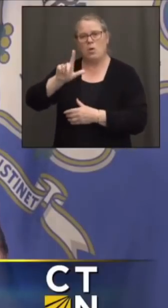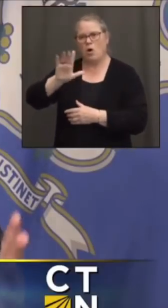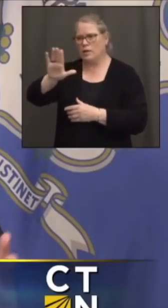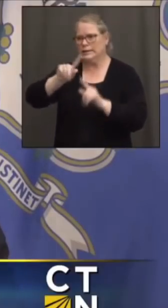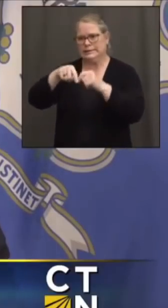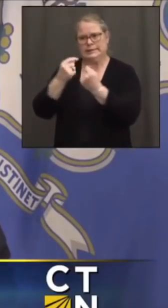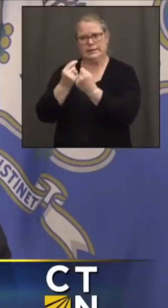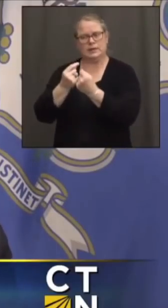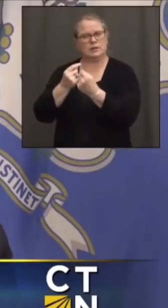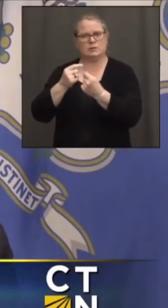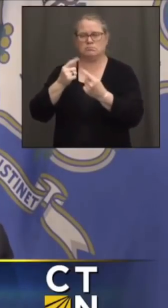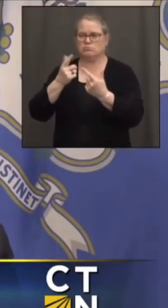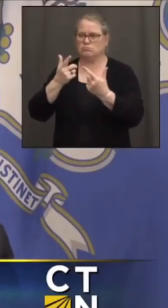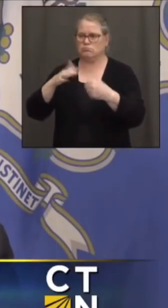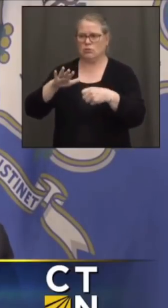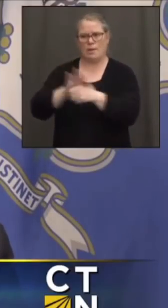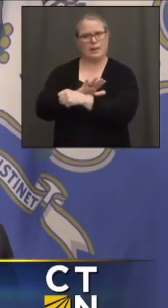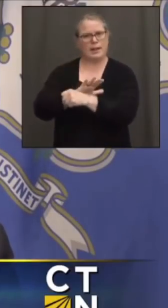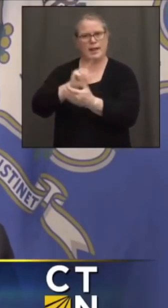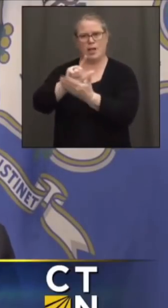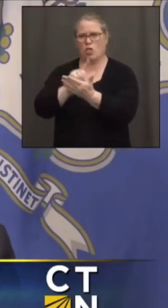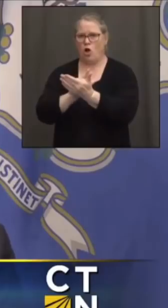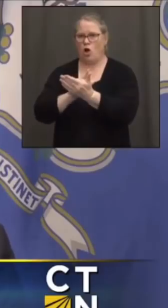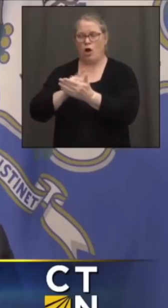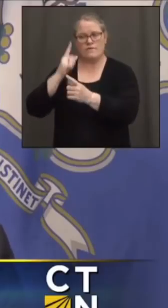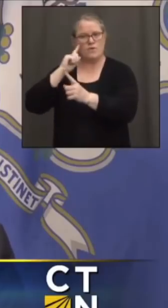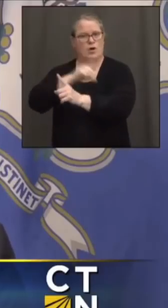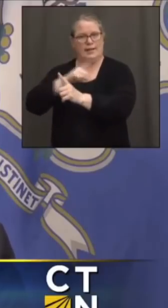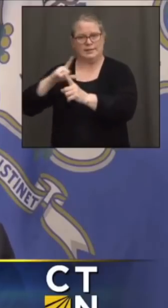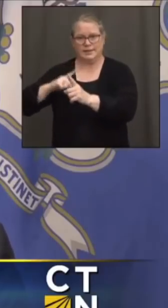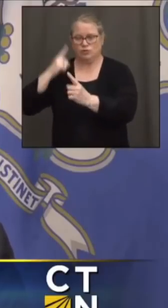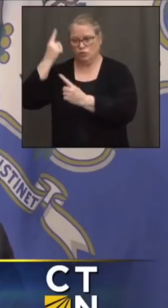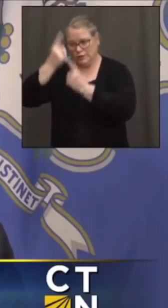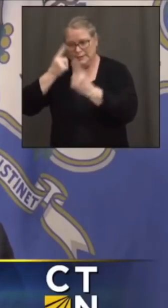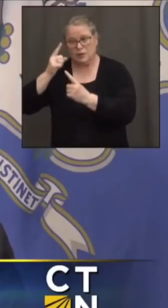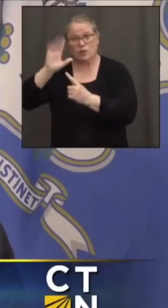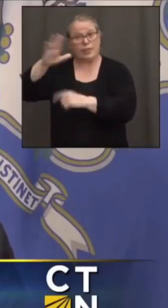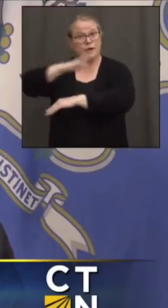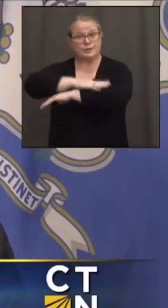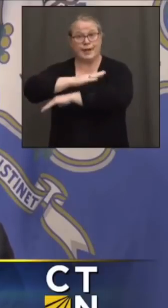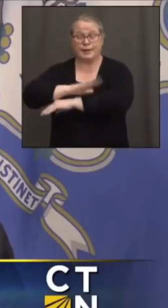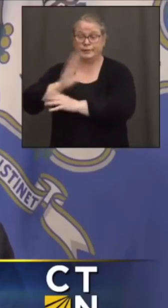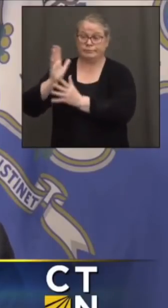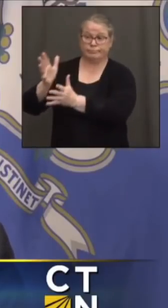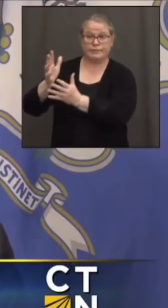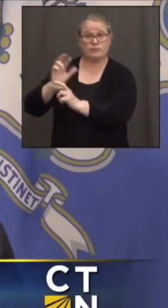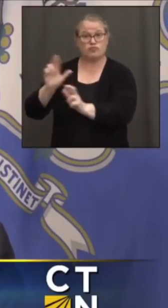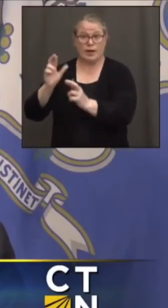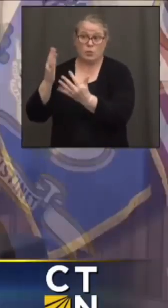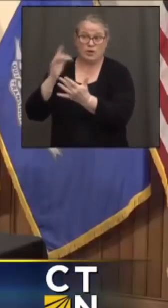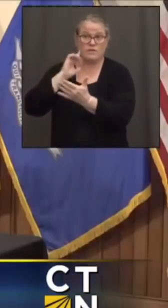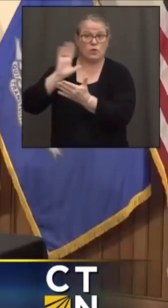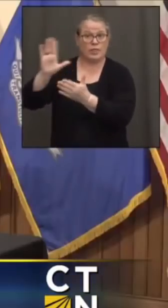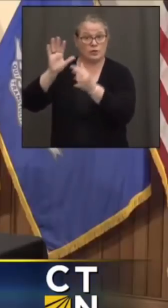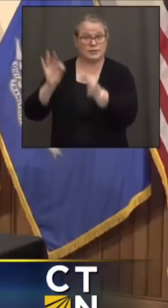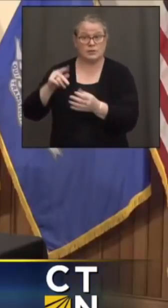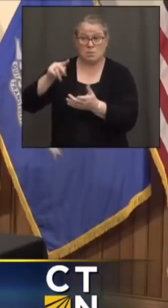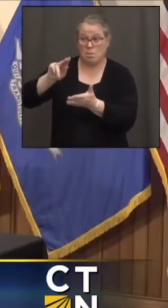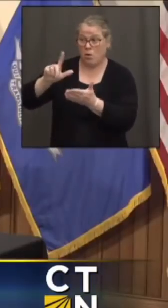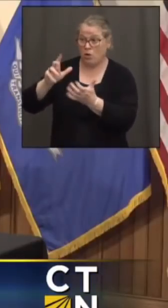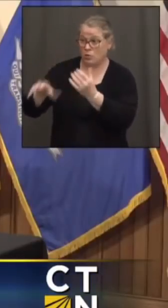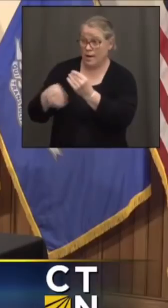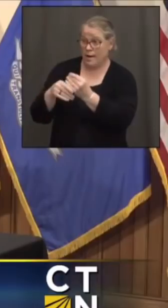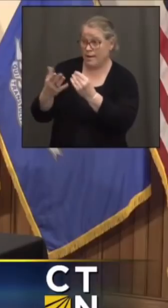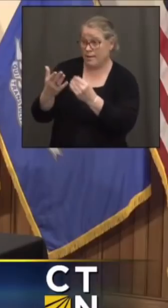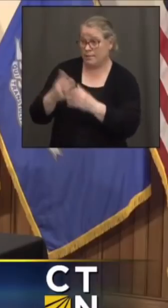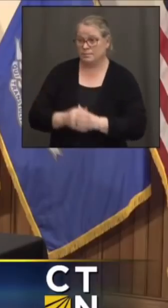for consideration by the legislature. It's sitting on their desk, and we're ready for some decisions. Paul? I think you said